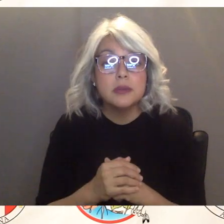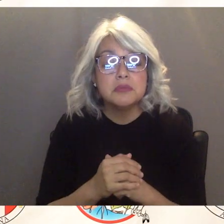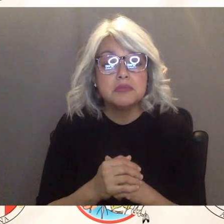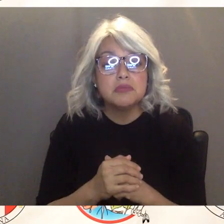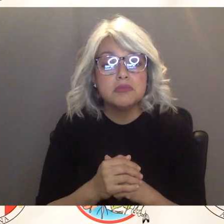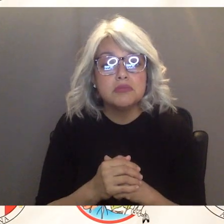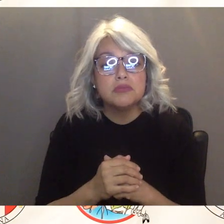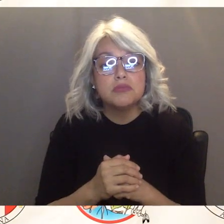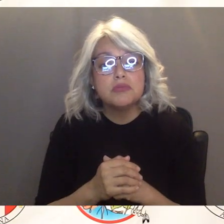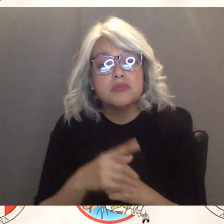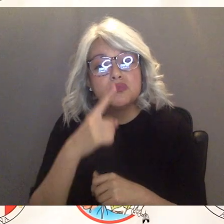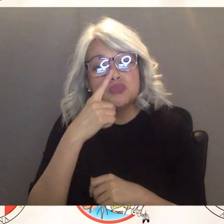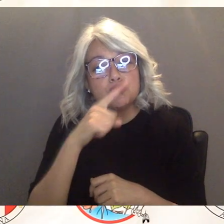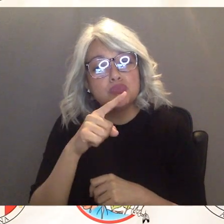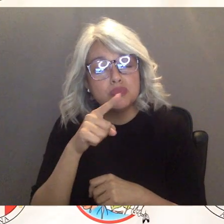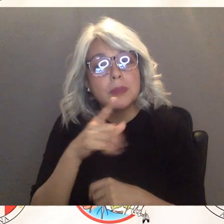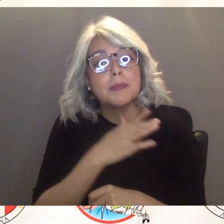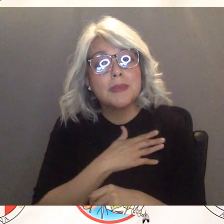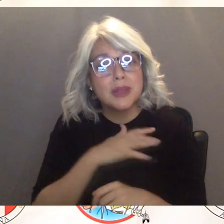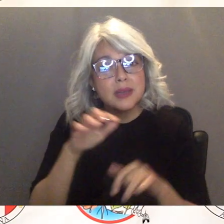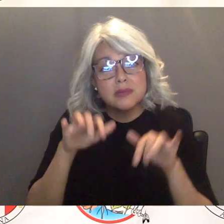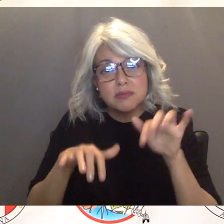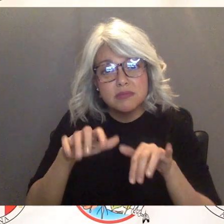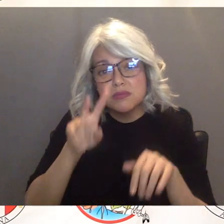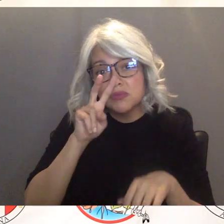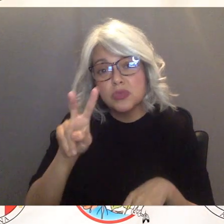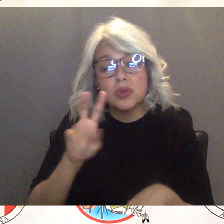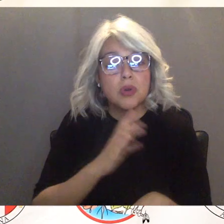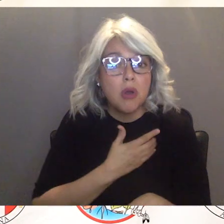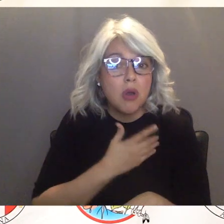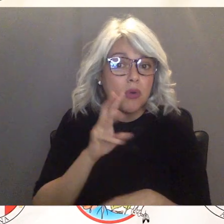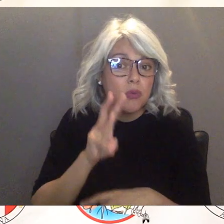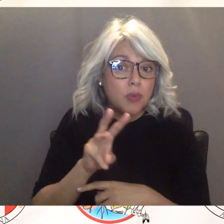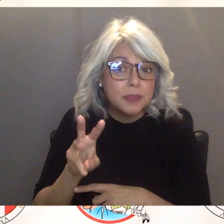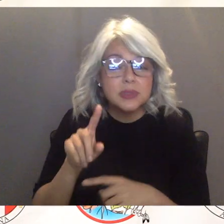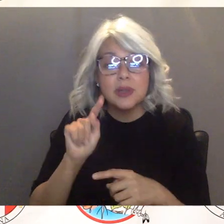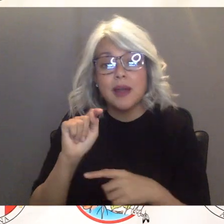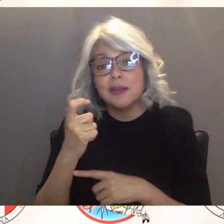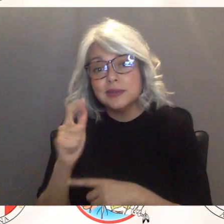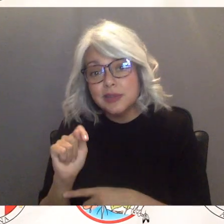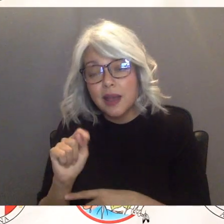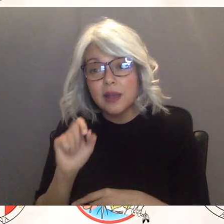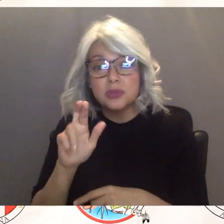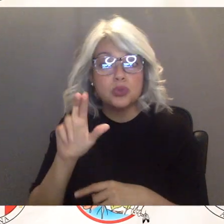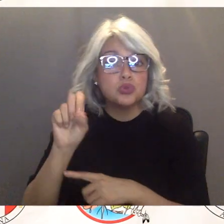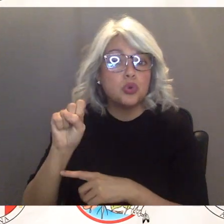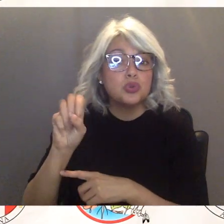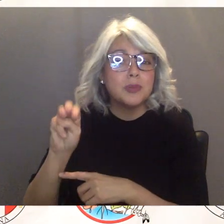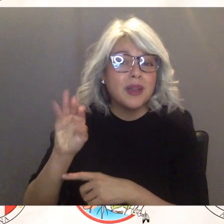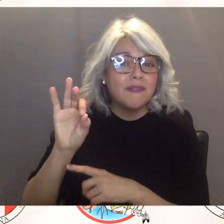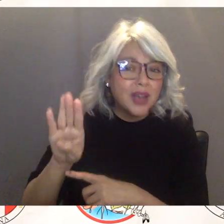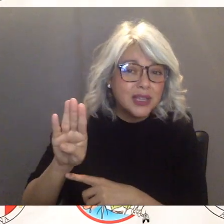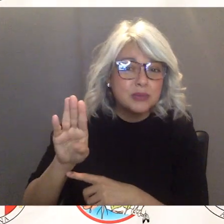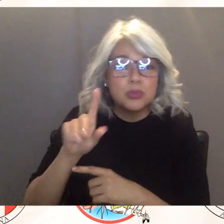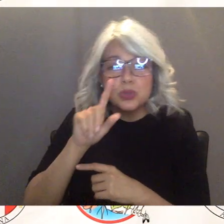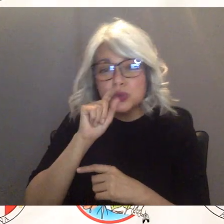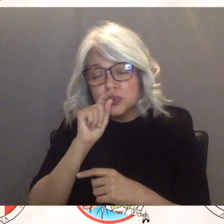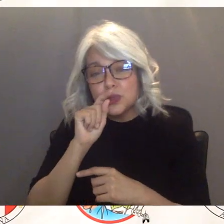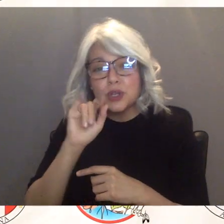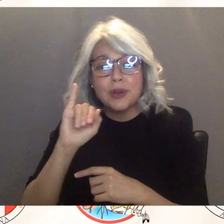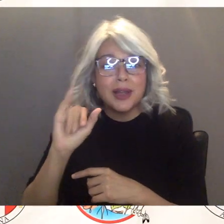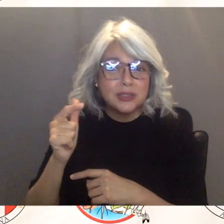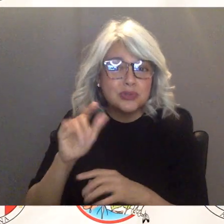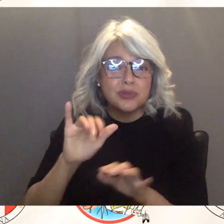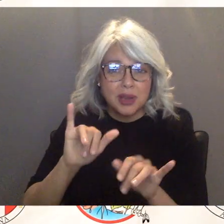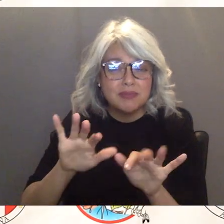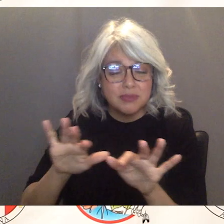either look us up on social media or on our text messages that if you have opted to